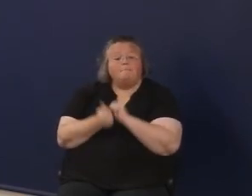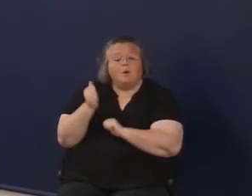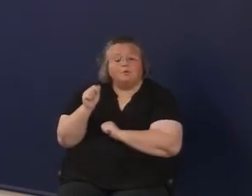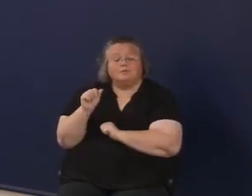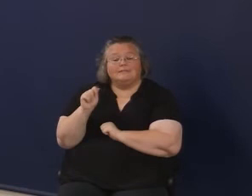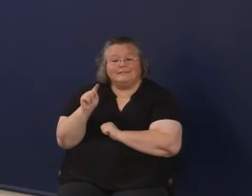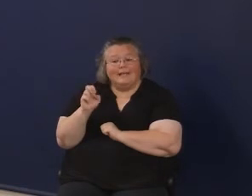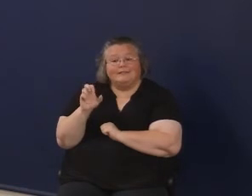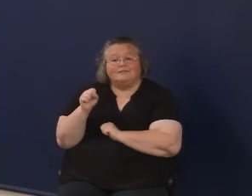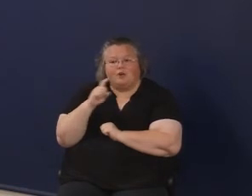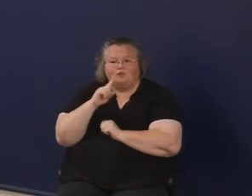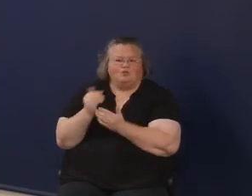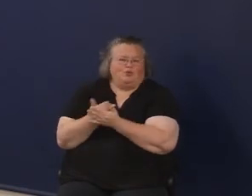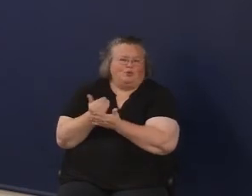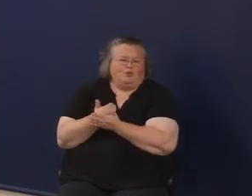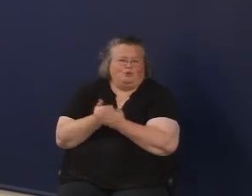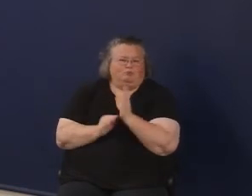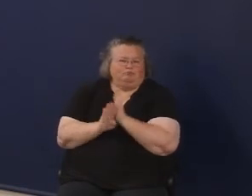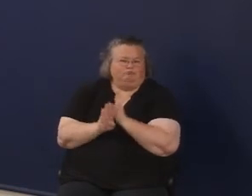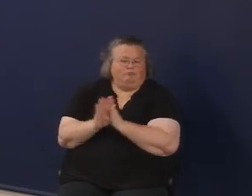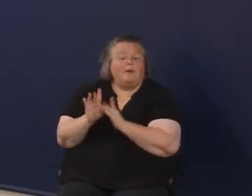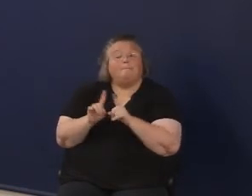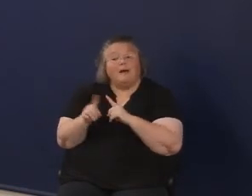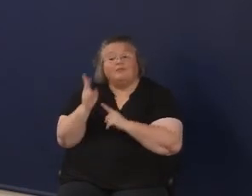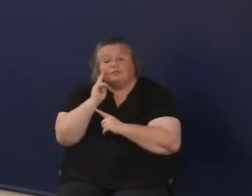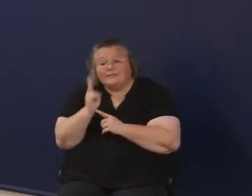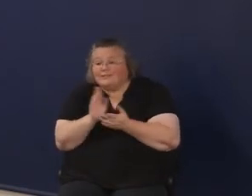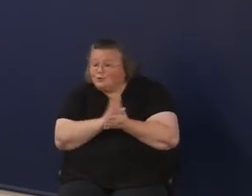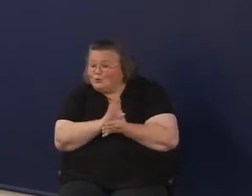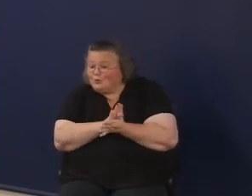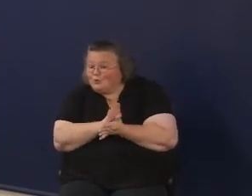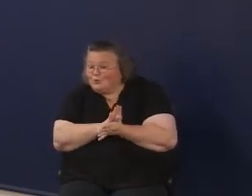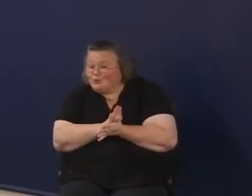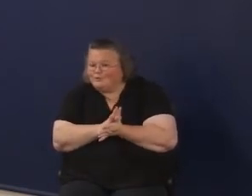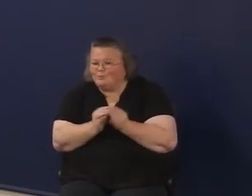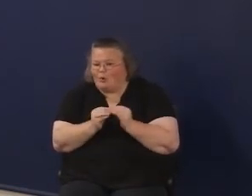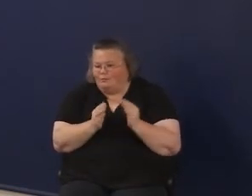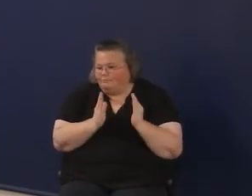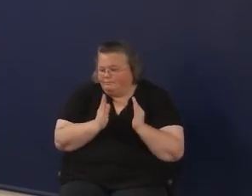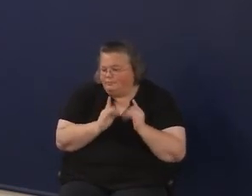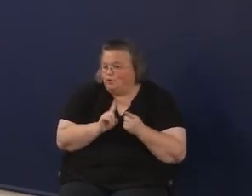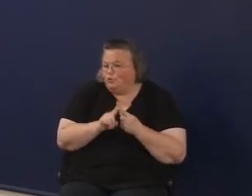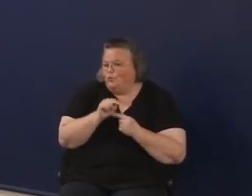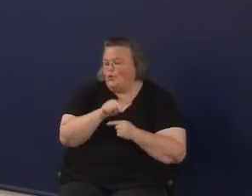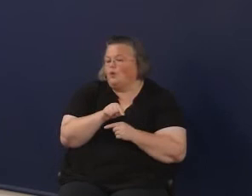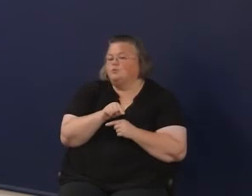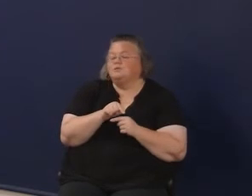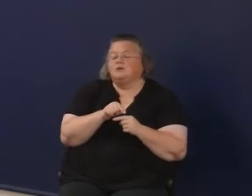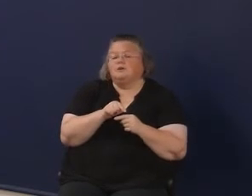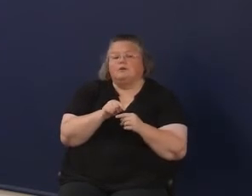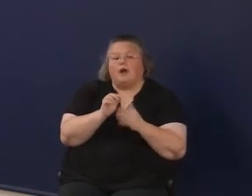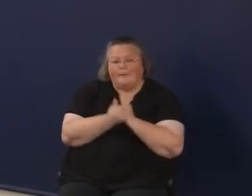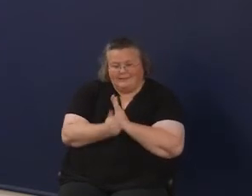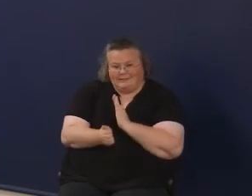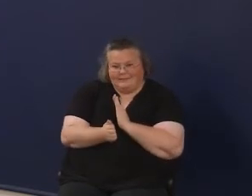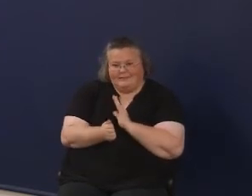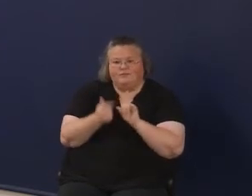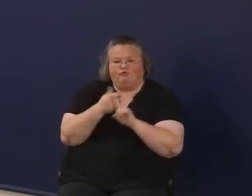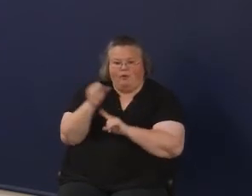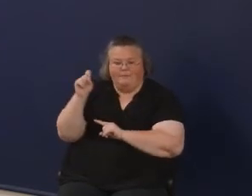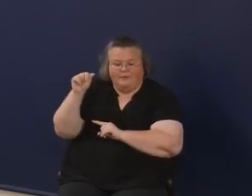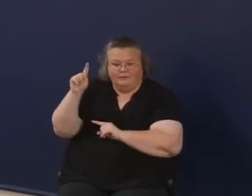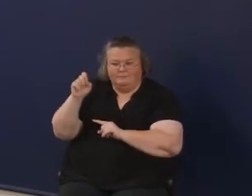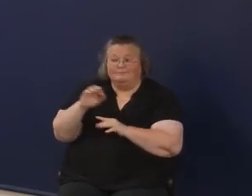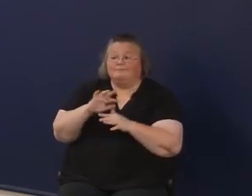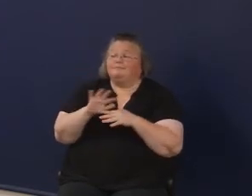are newer in that, but they are seeing schools more closely attend to those competencies as they are articulated from the state. So